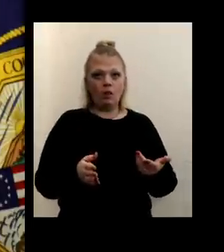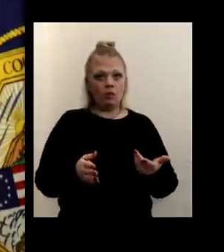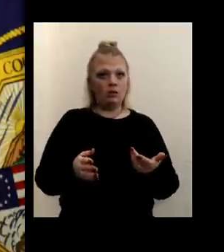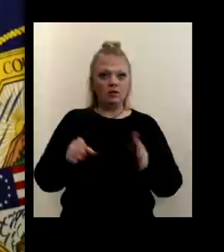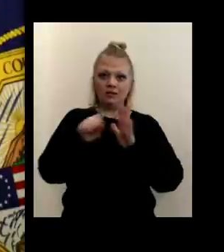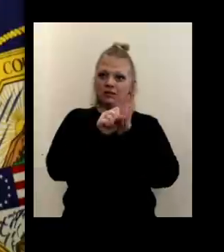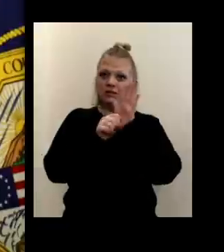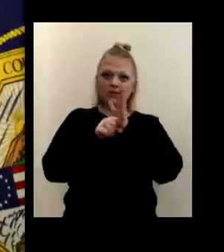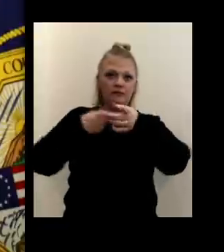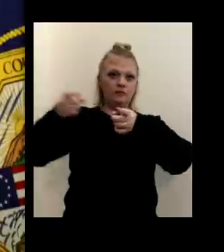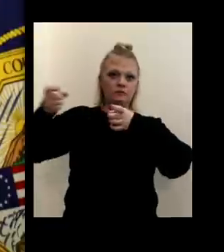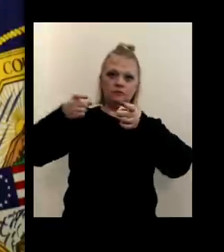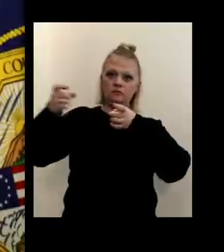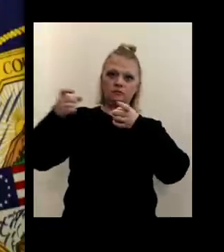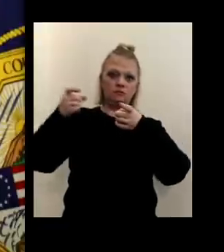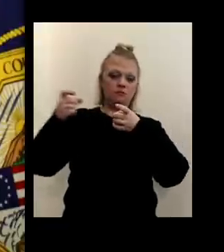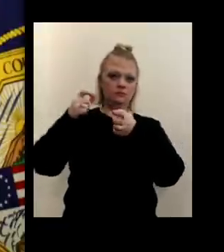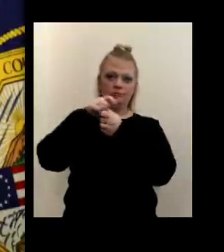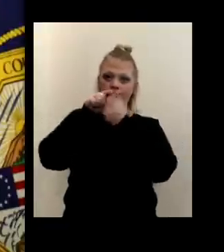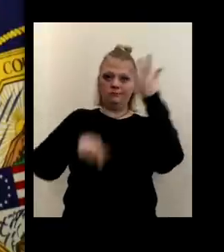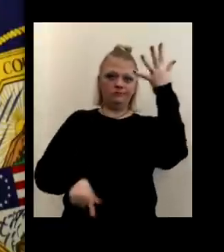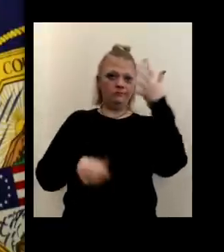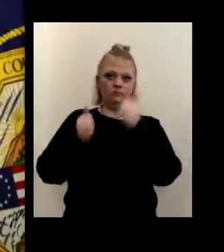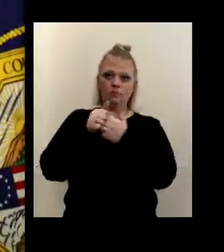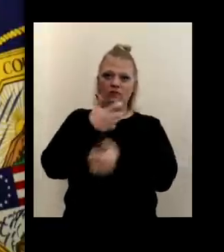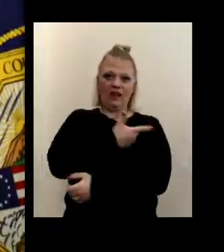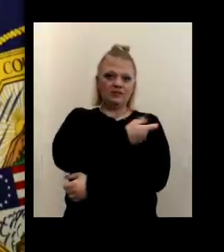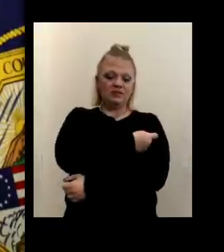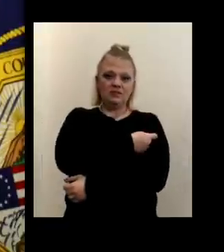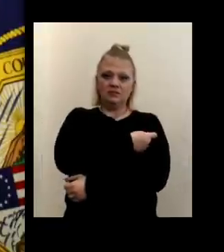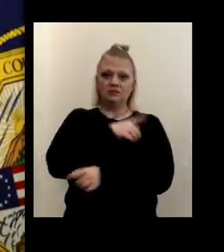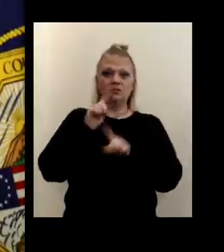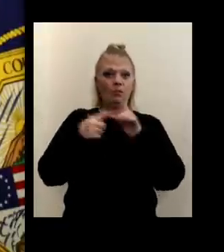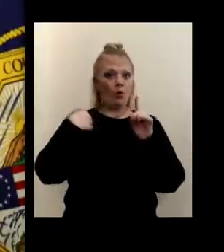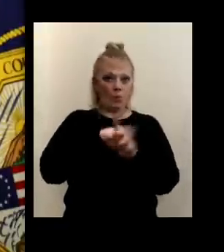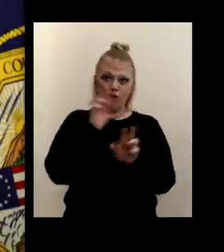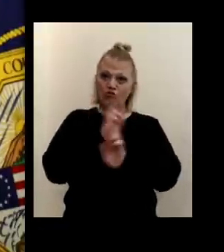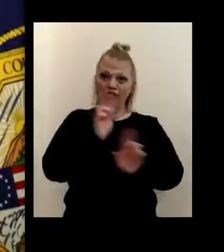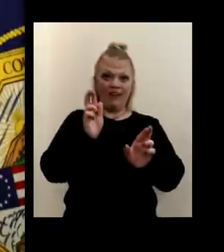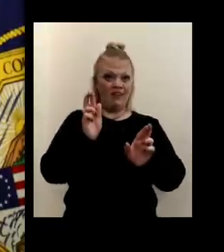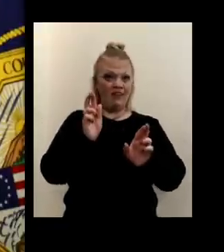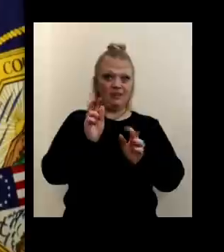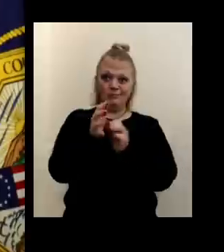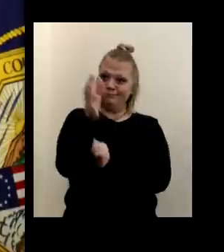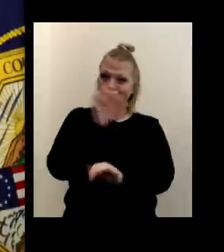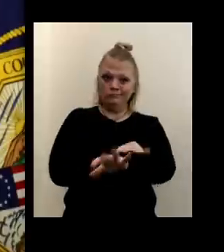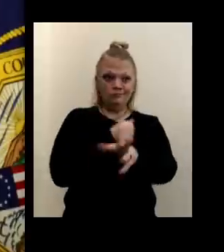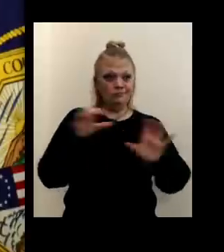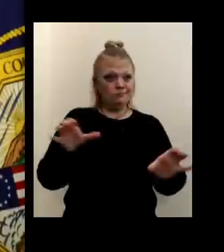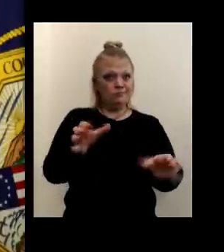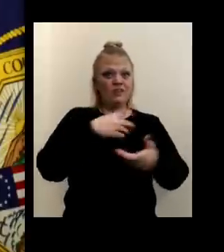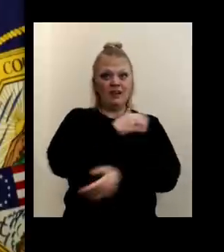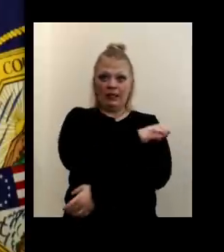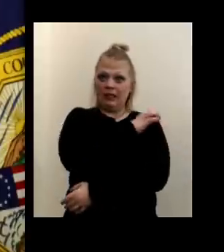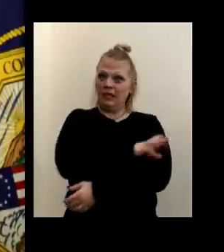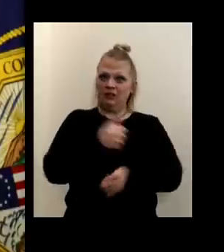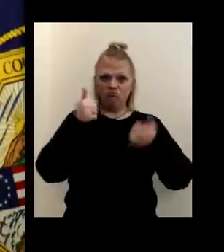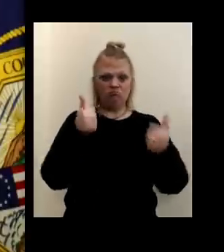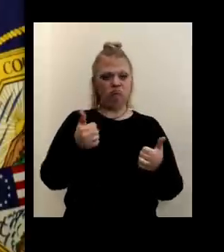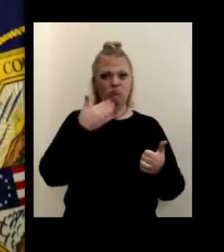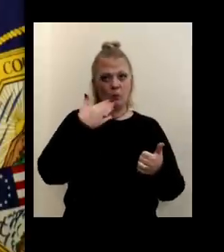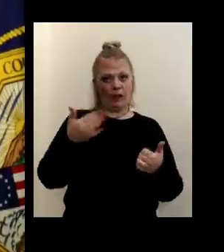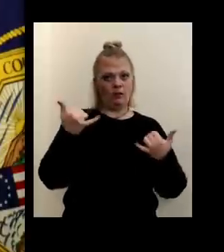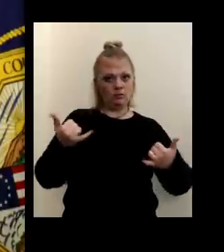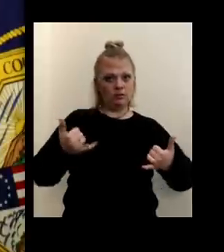is controlling a lot of the aspects associated with the vaccine delivery, but we're ready to do more. Uh, the clinic was going very well today. We're averaging